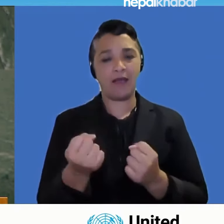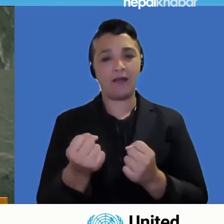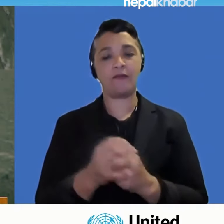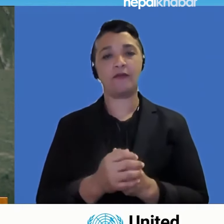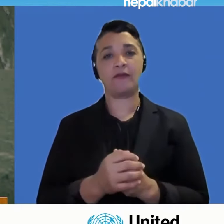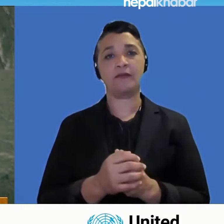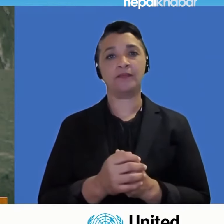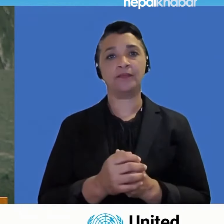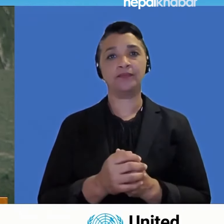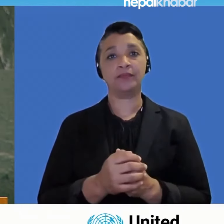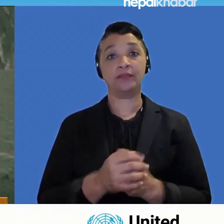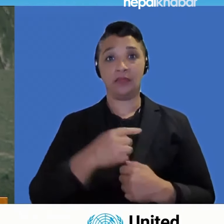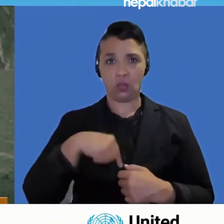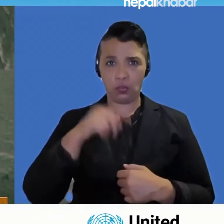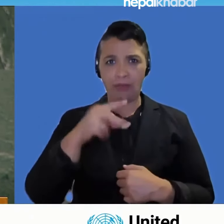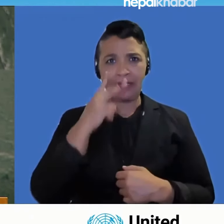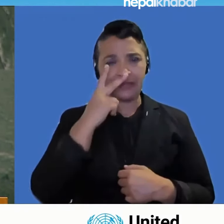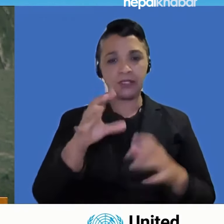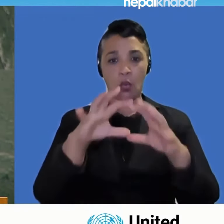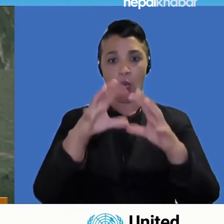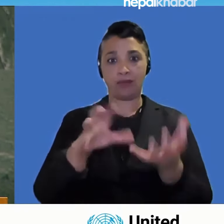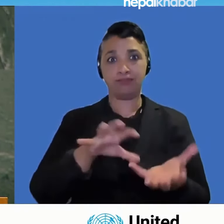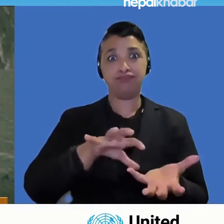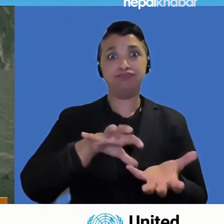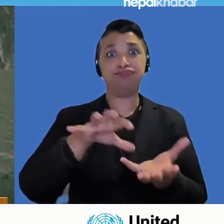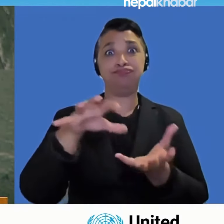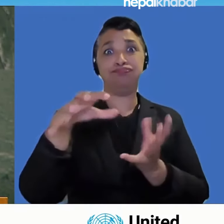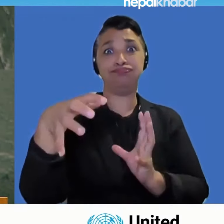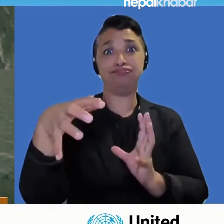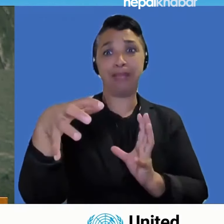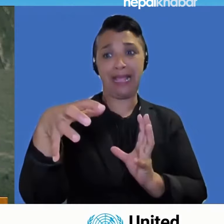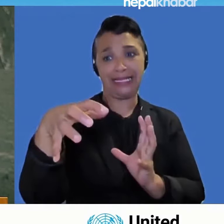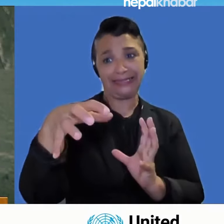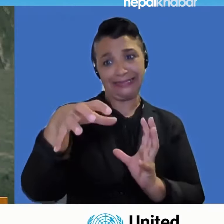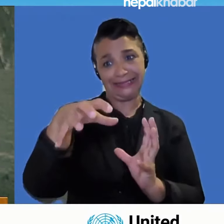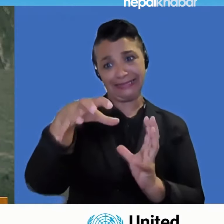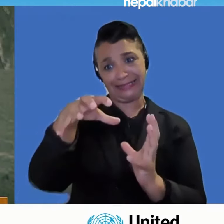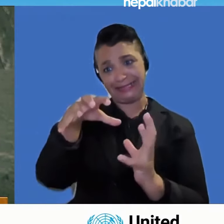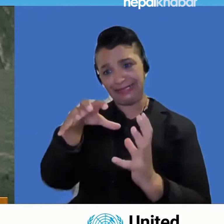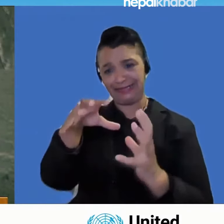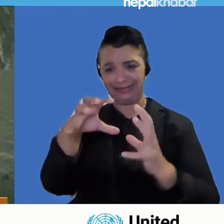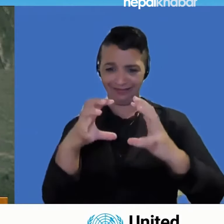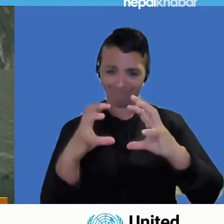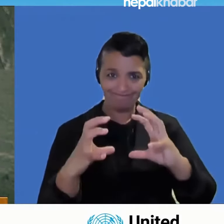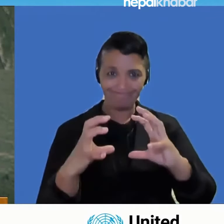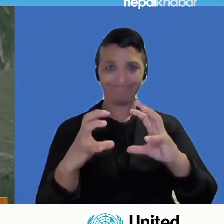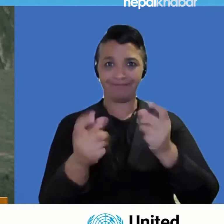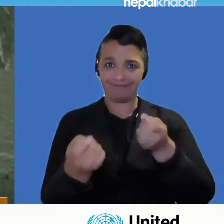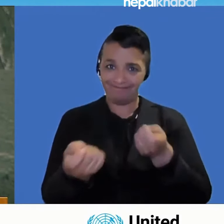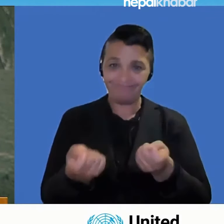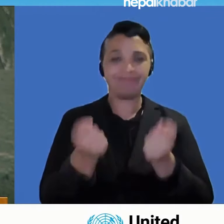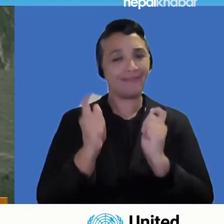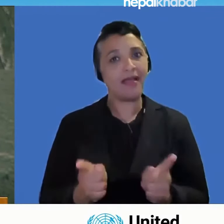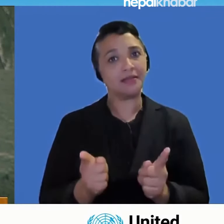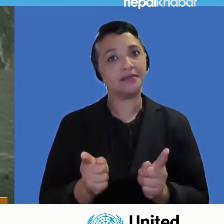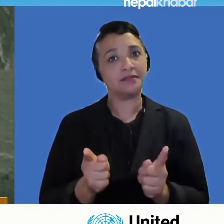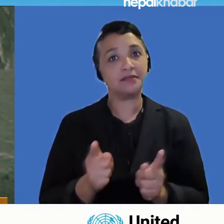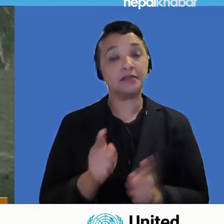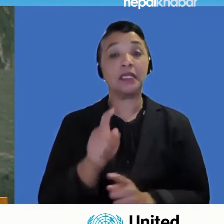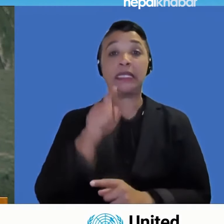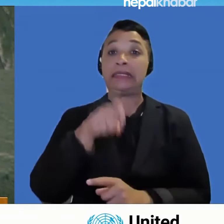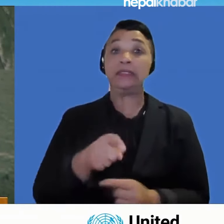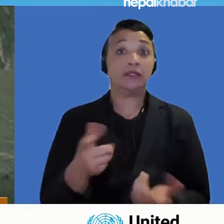back from the brink of catastrophe. For this, we need coordinated, comprehensive and